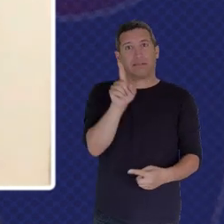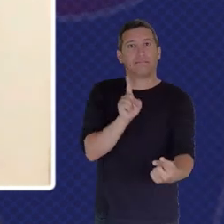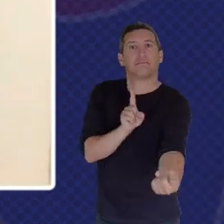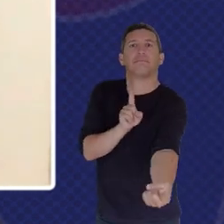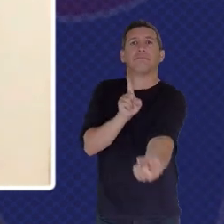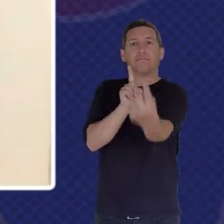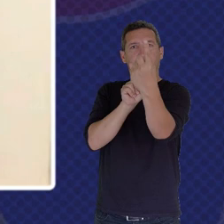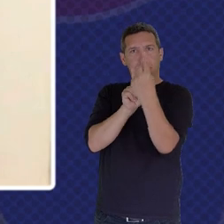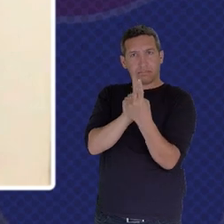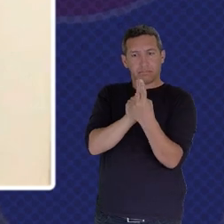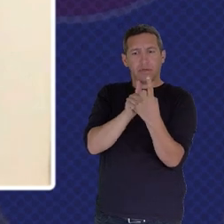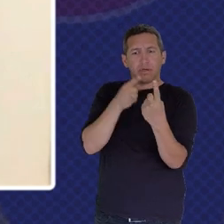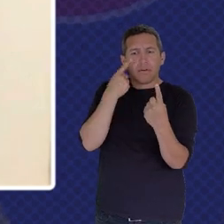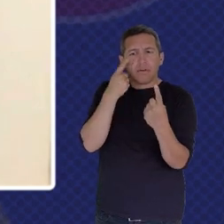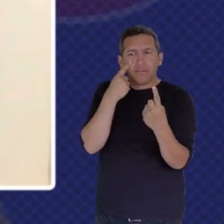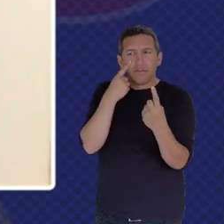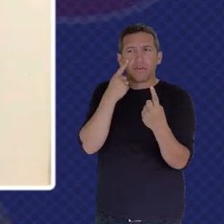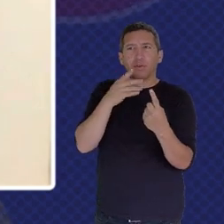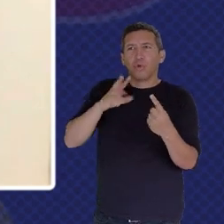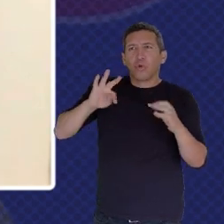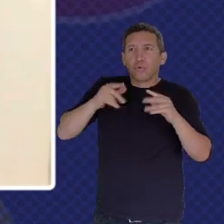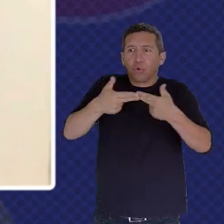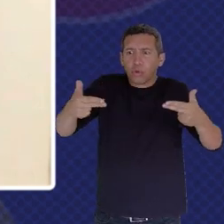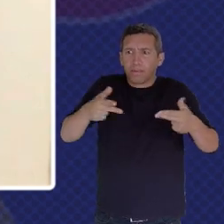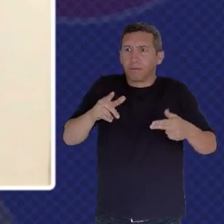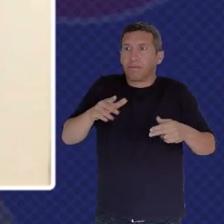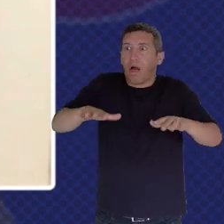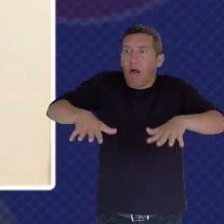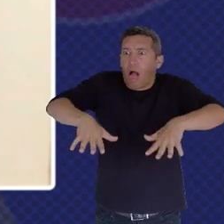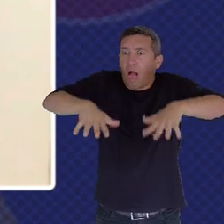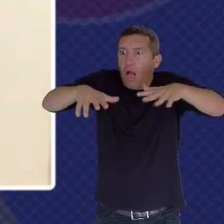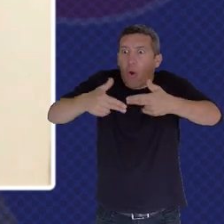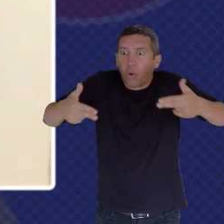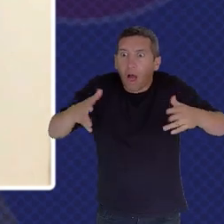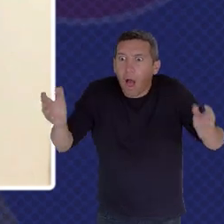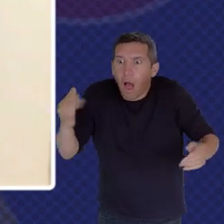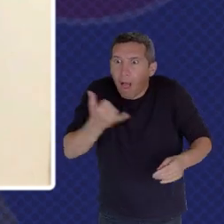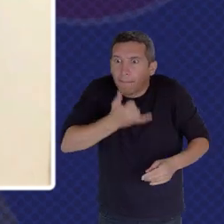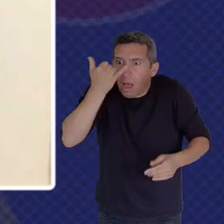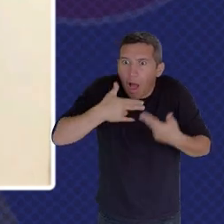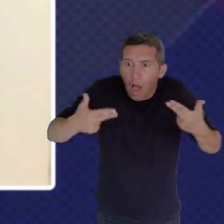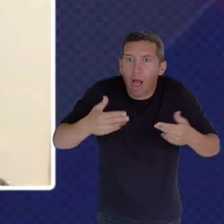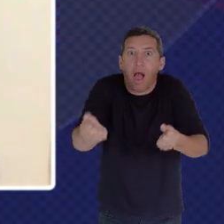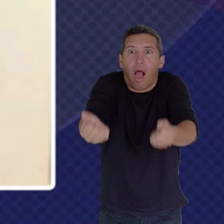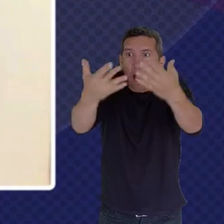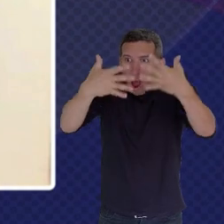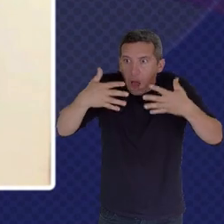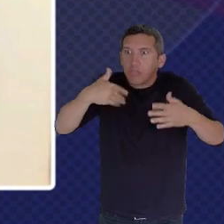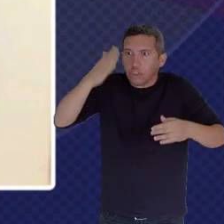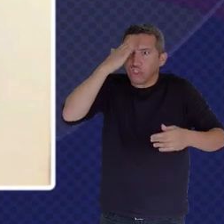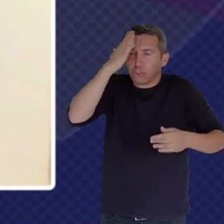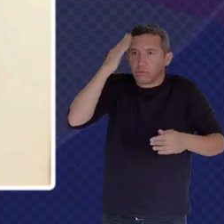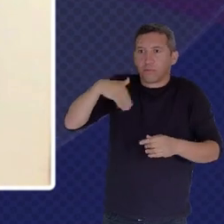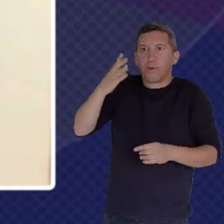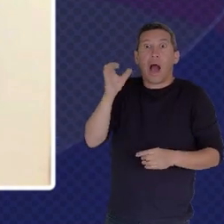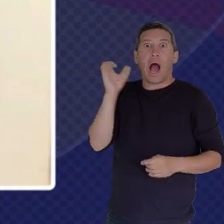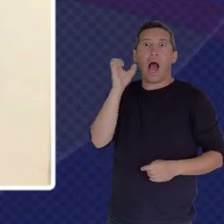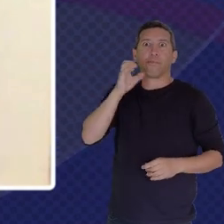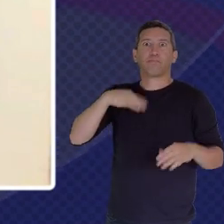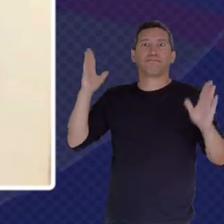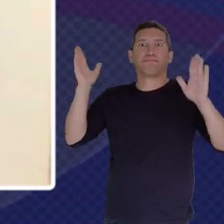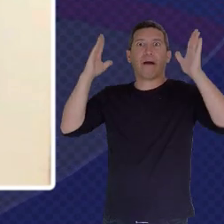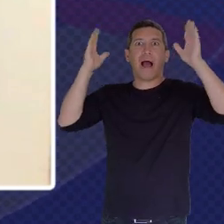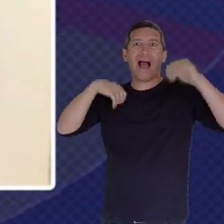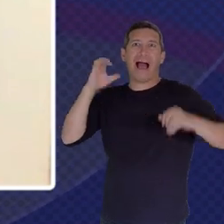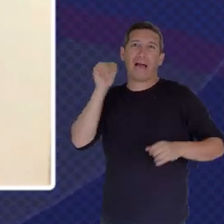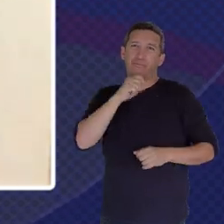Or We Have So We Are Able To Attend To Issues As In When They Happen Rather Than Waiting